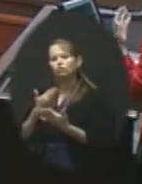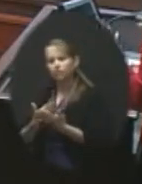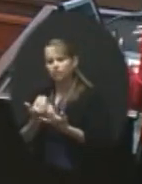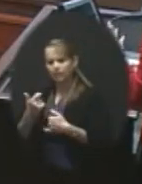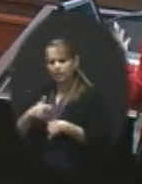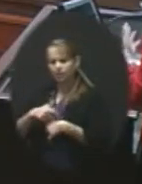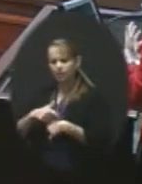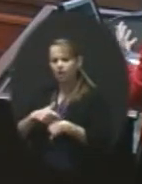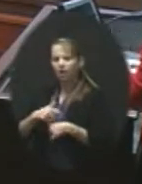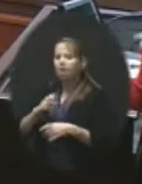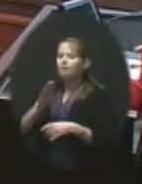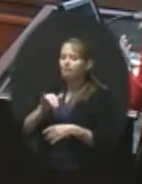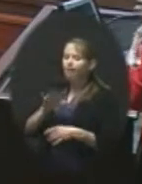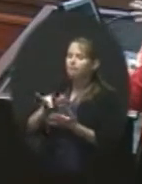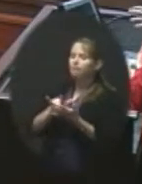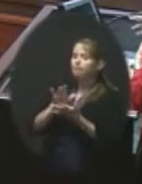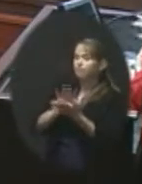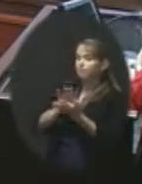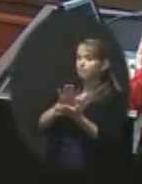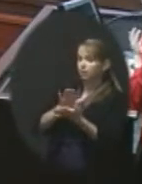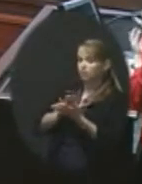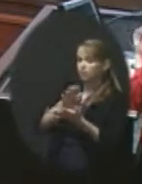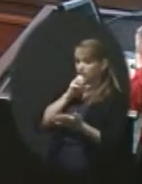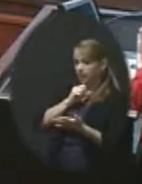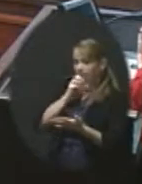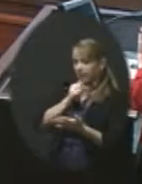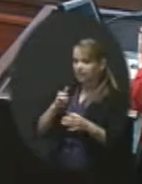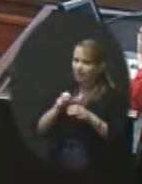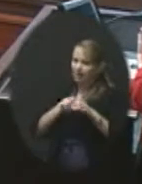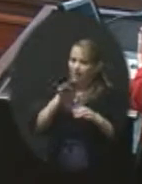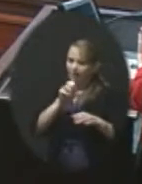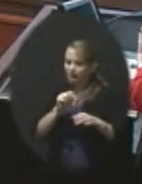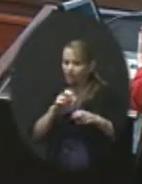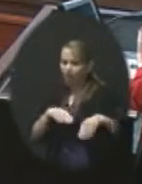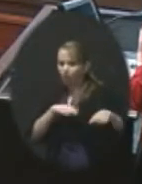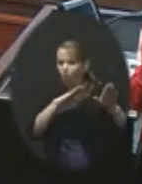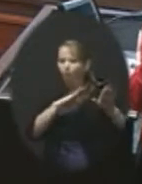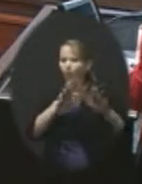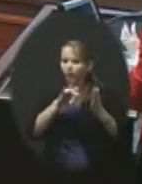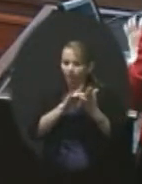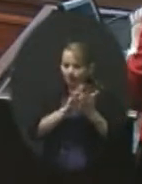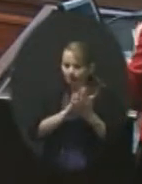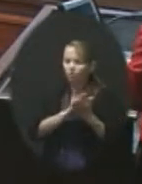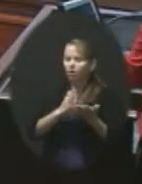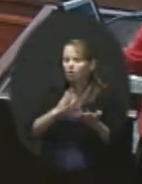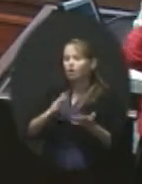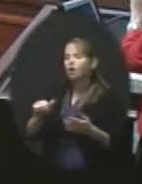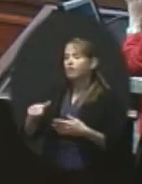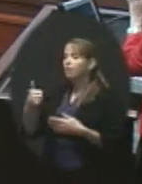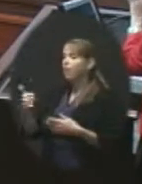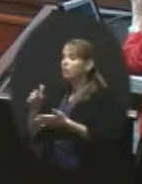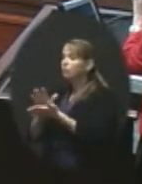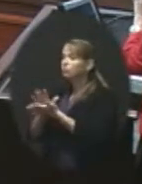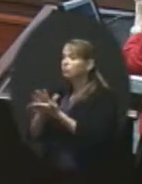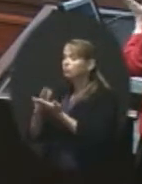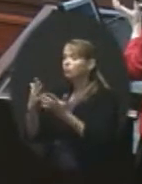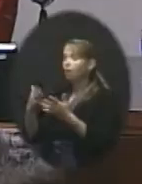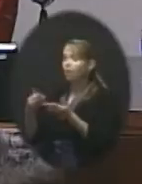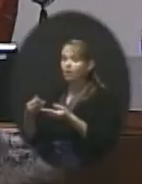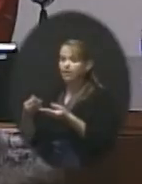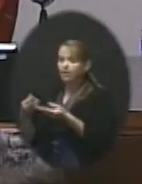age and they get a bus and they head off to middle school. So all of the other area, all the other schools were already feeding